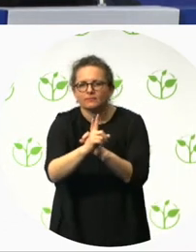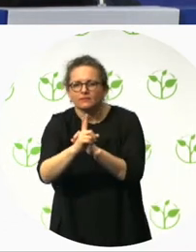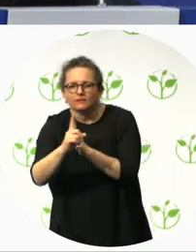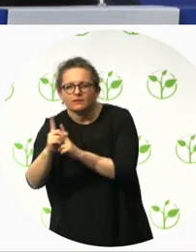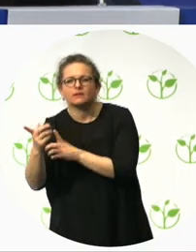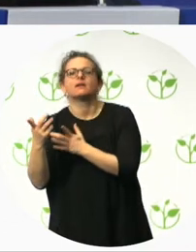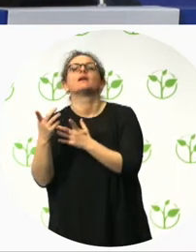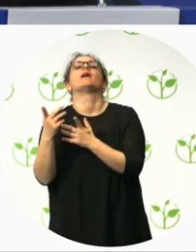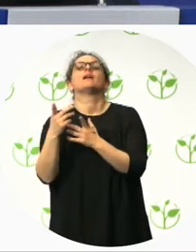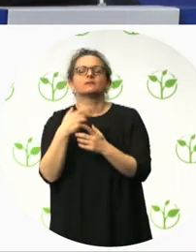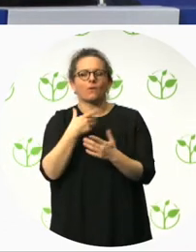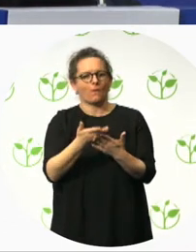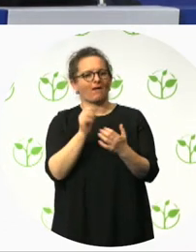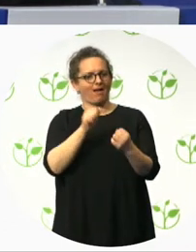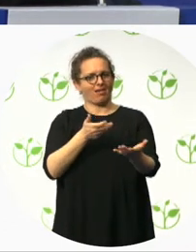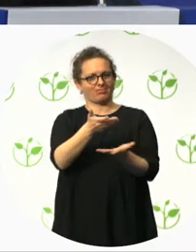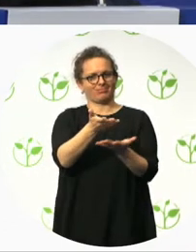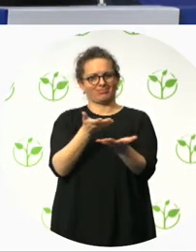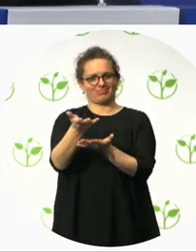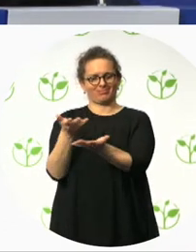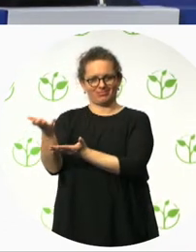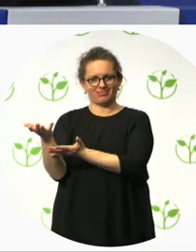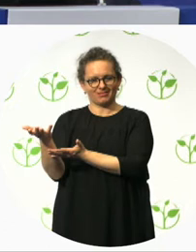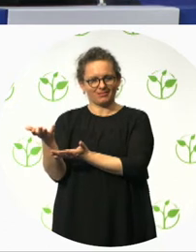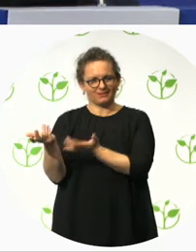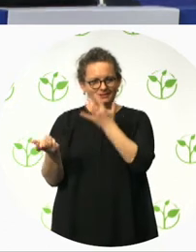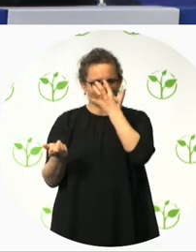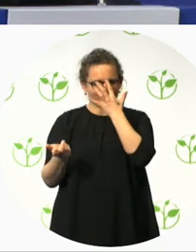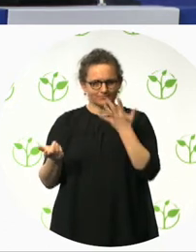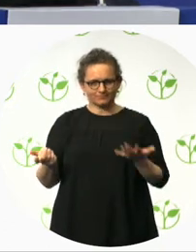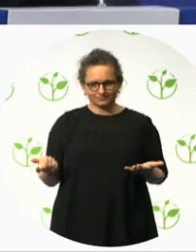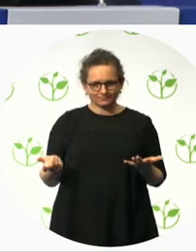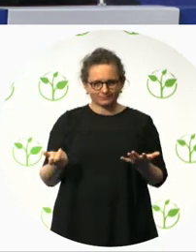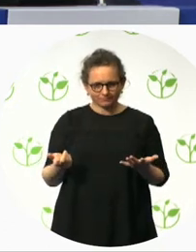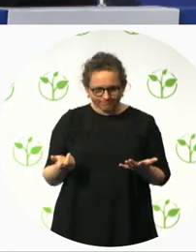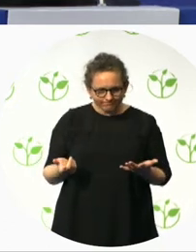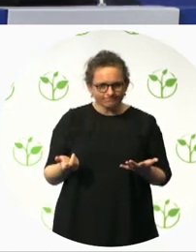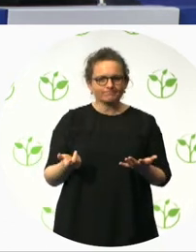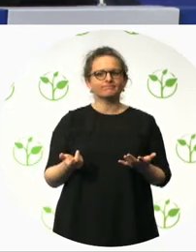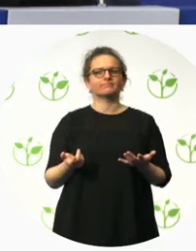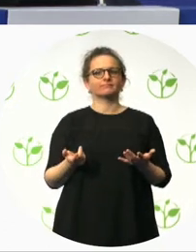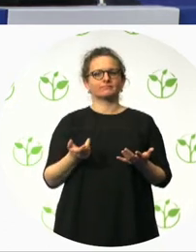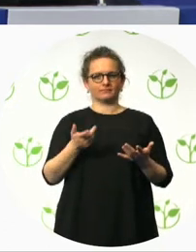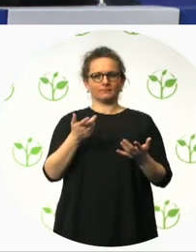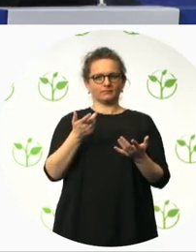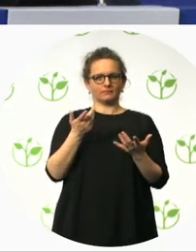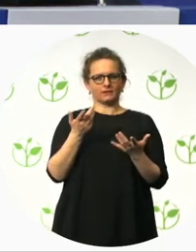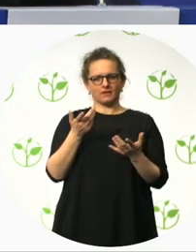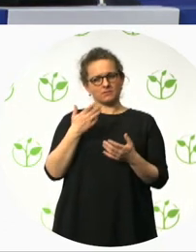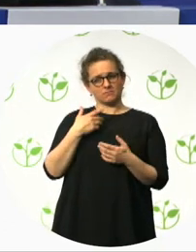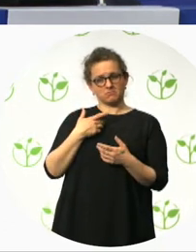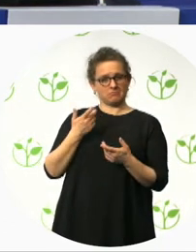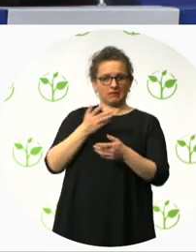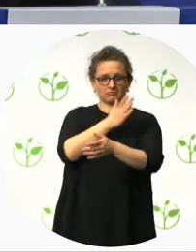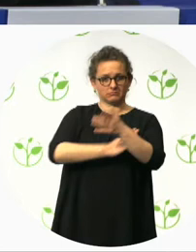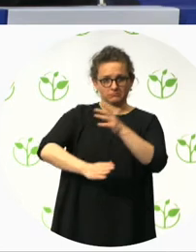built environment access panel. Um, it's an independent panel with its own chair. But part of my job is to make sure all the development work that we do in the park goes